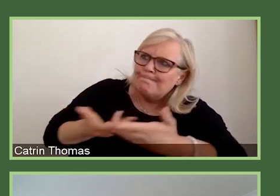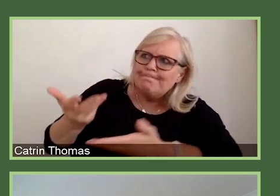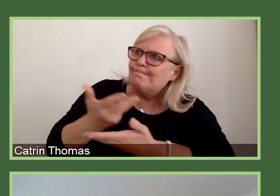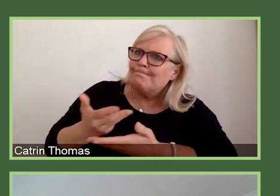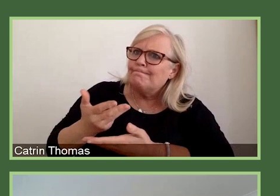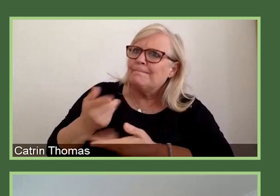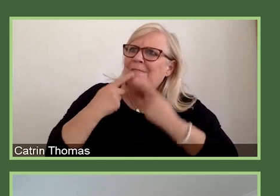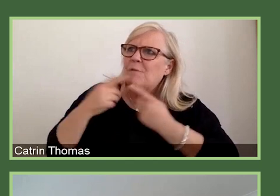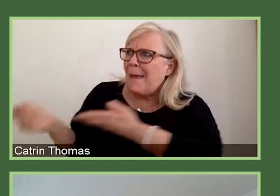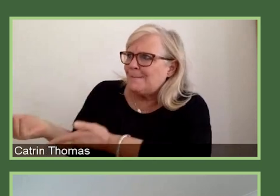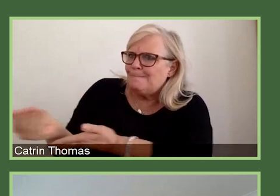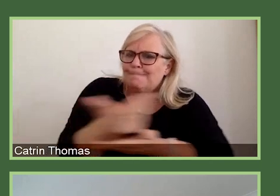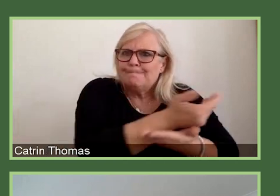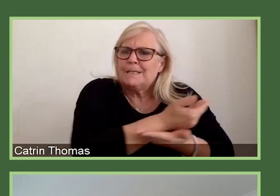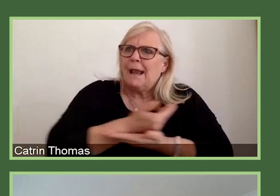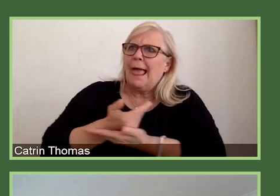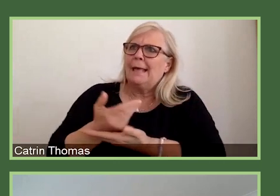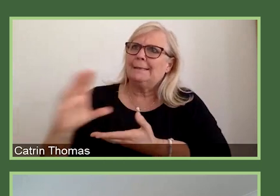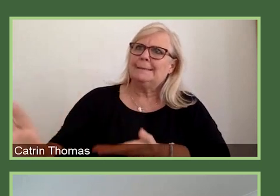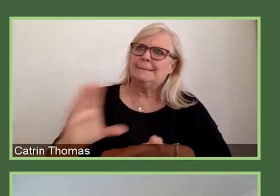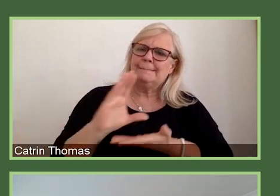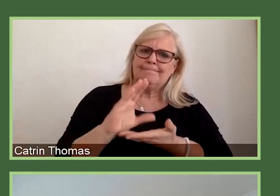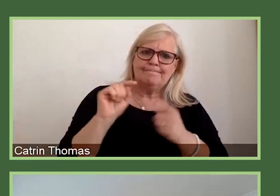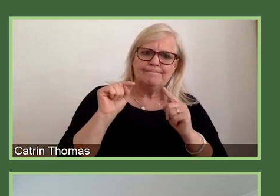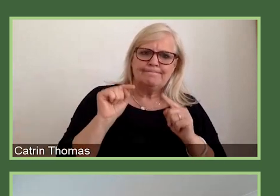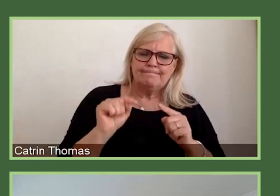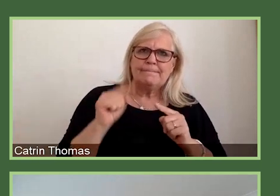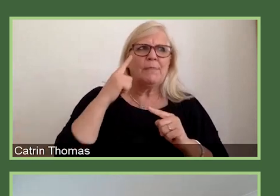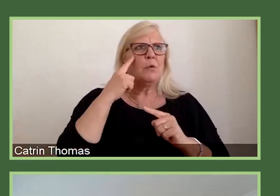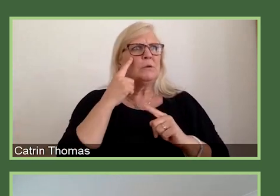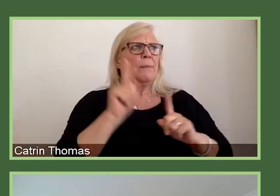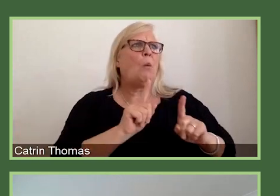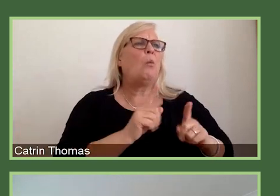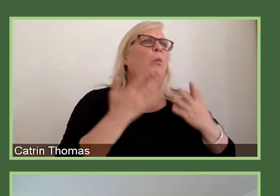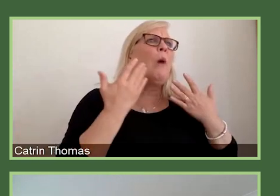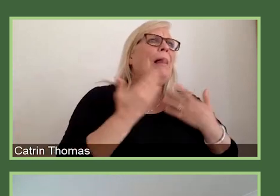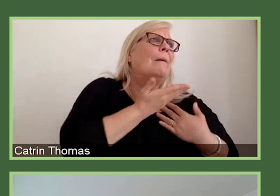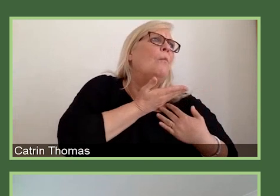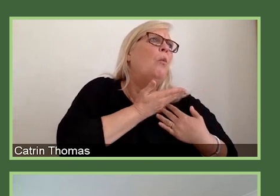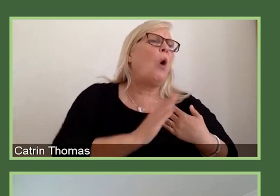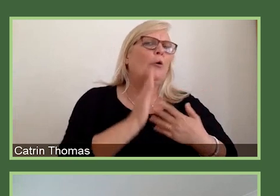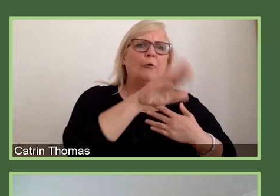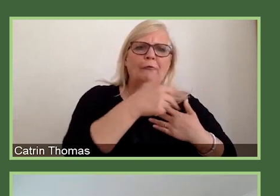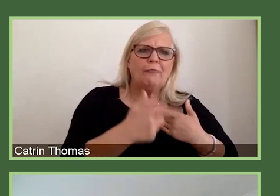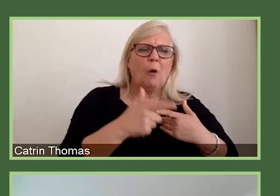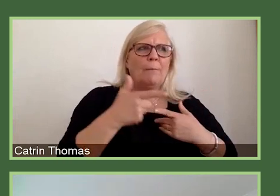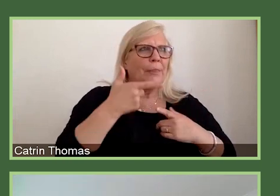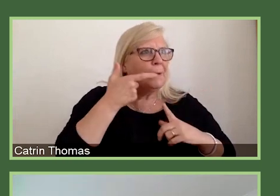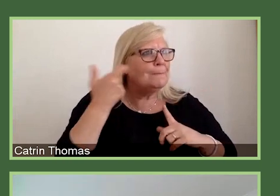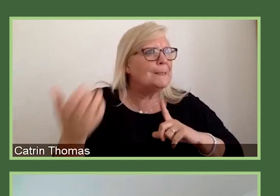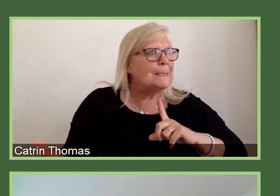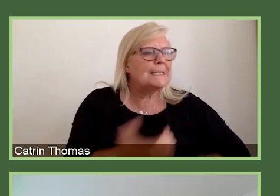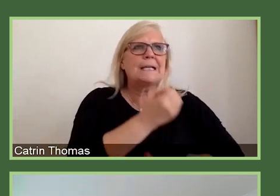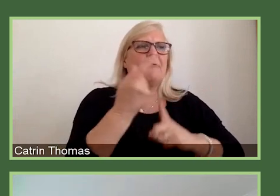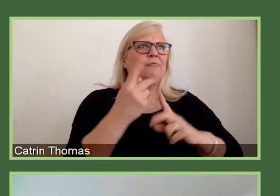with what Wellcome also wants from its discovery research. And that is things like